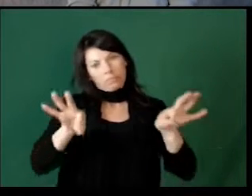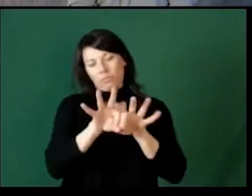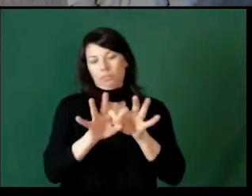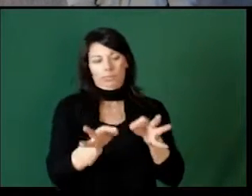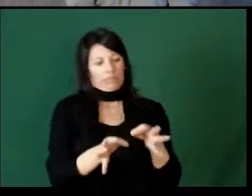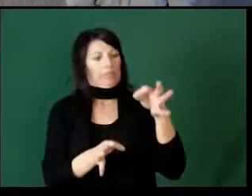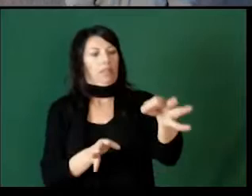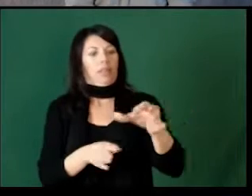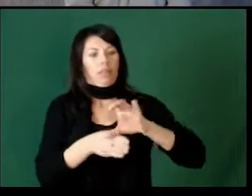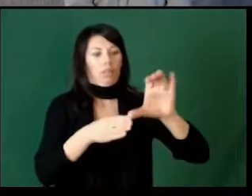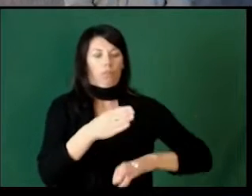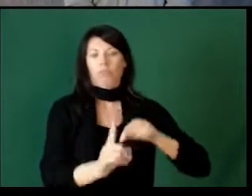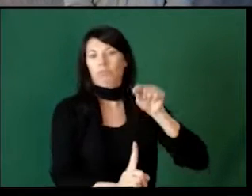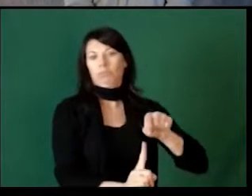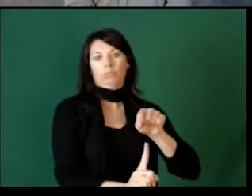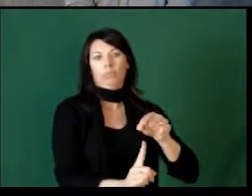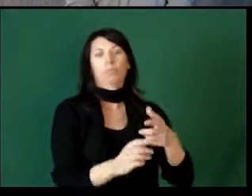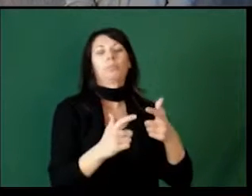is a huge tool.